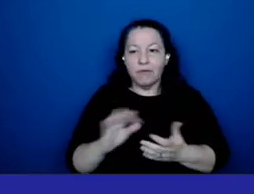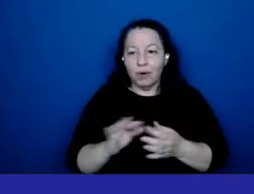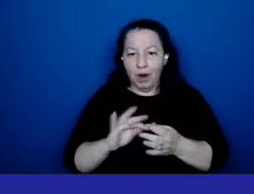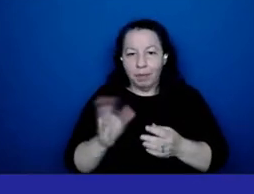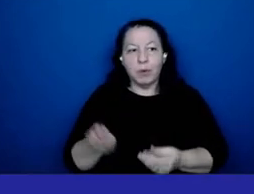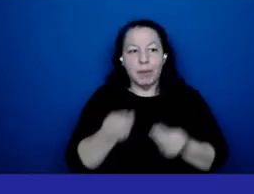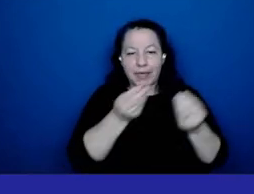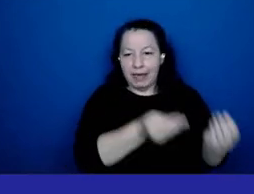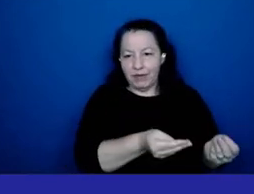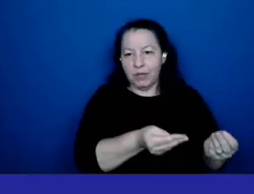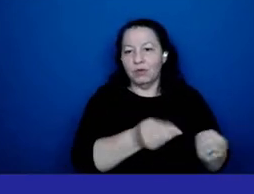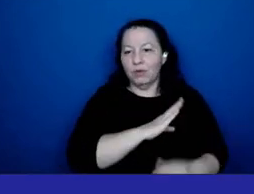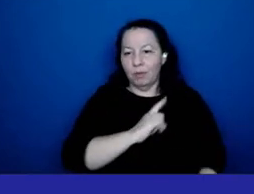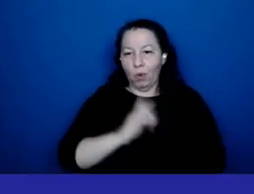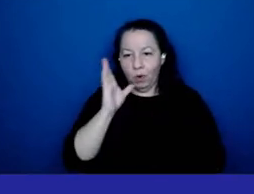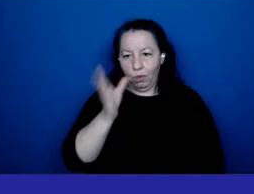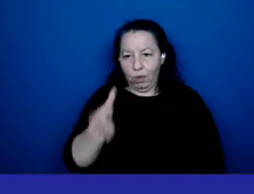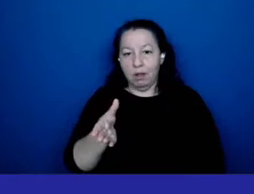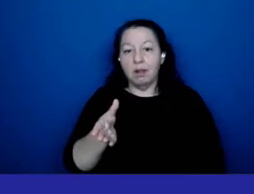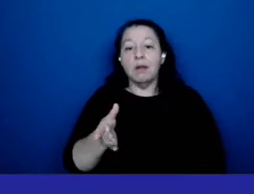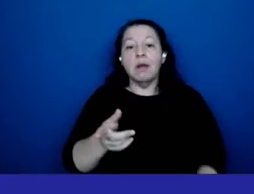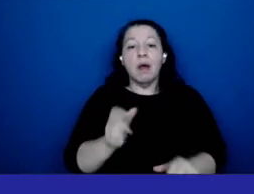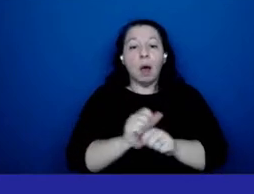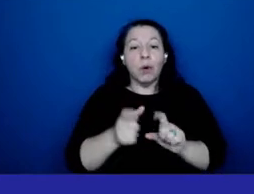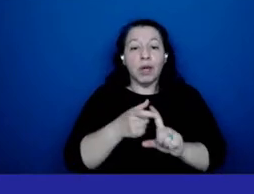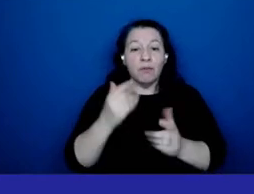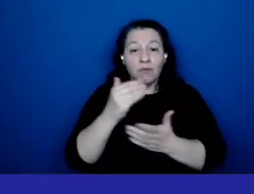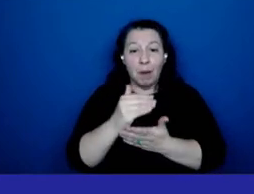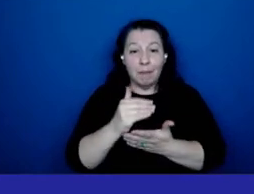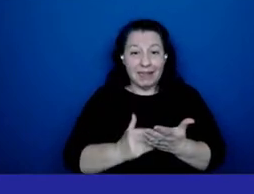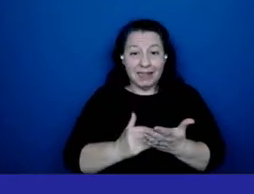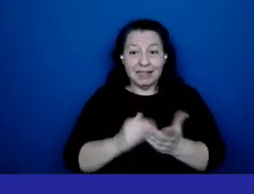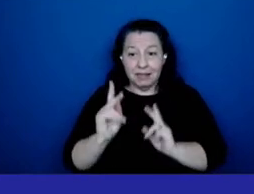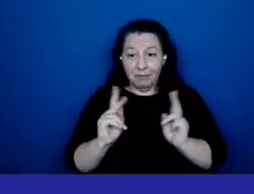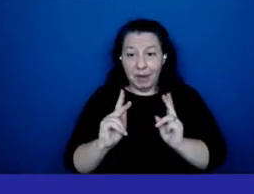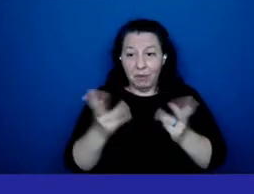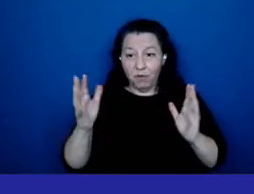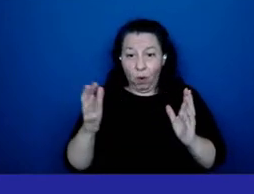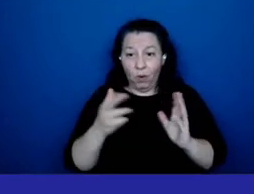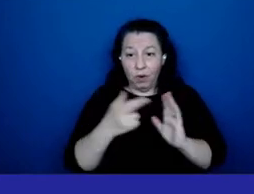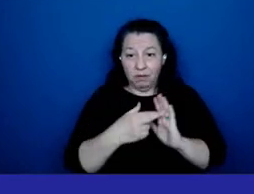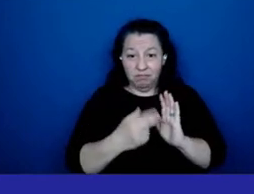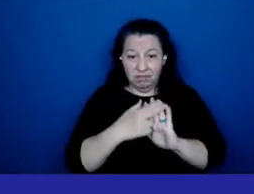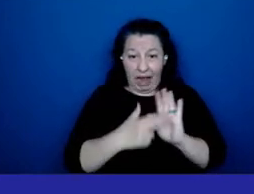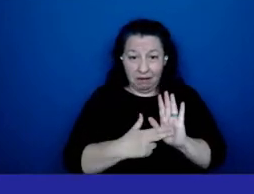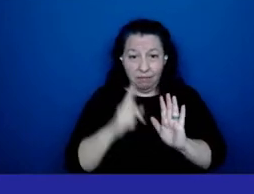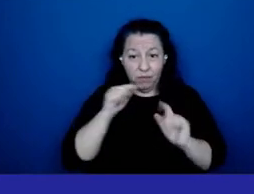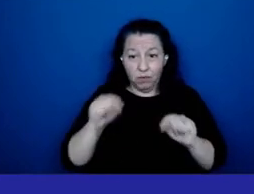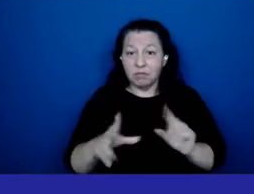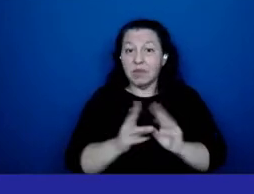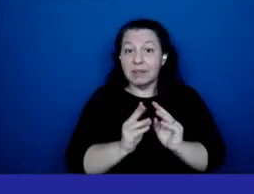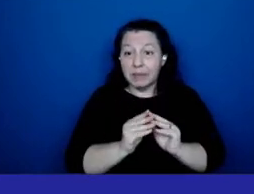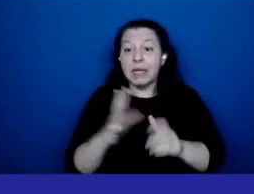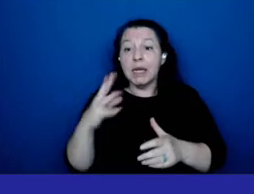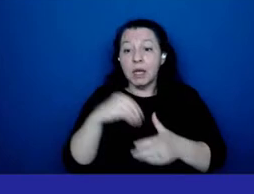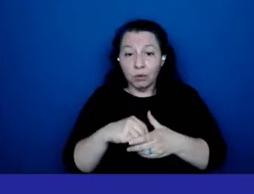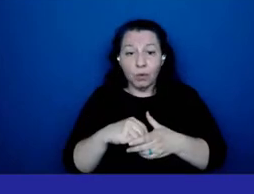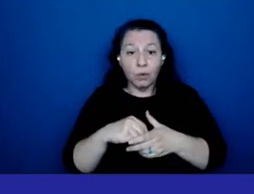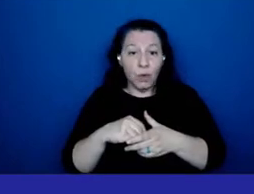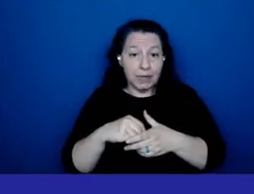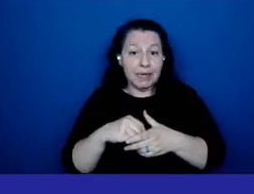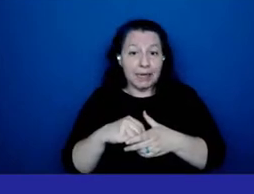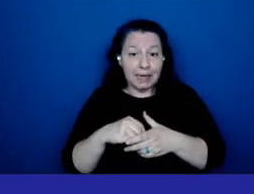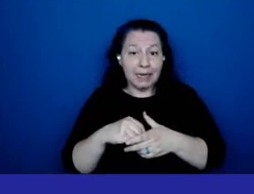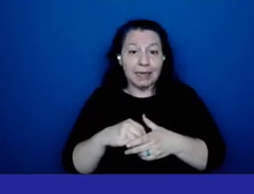um i'm working off of a list um of people who've registered for the meeting which includes name um